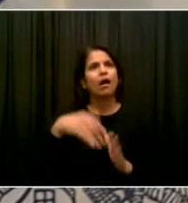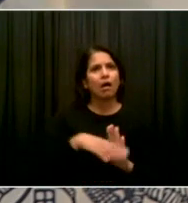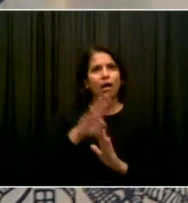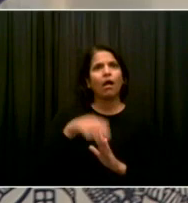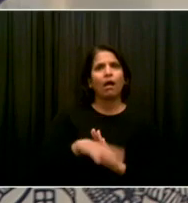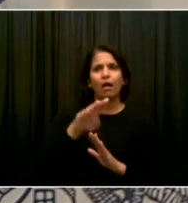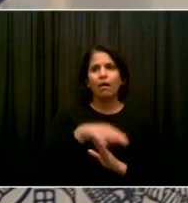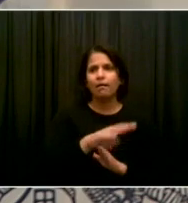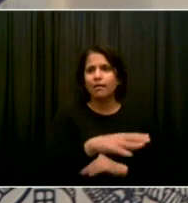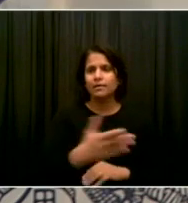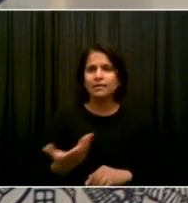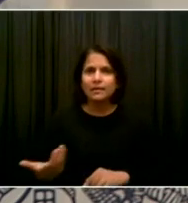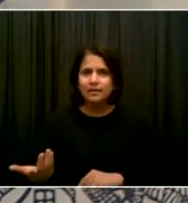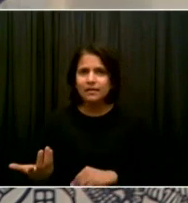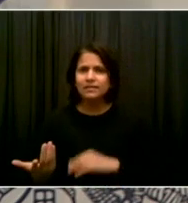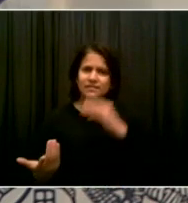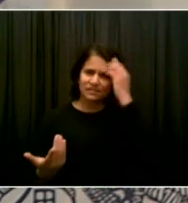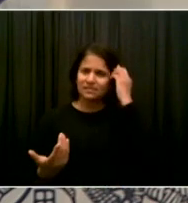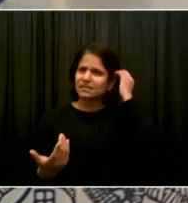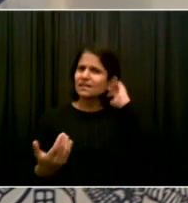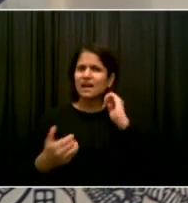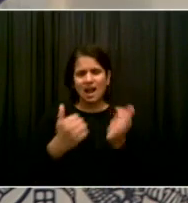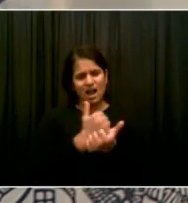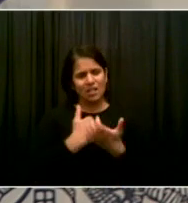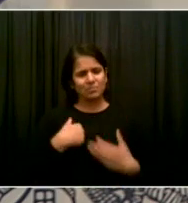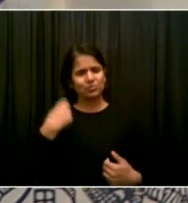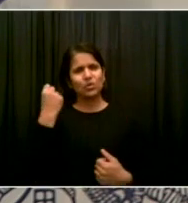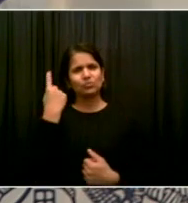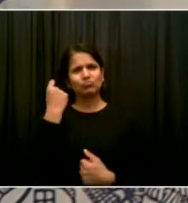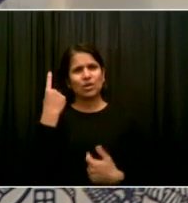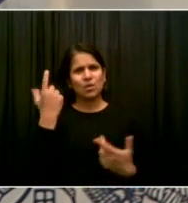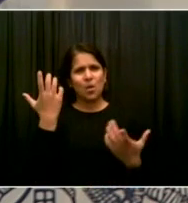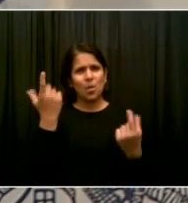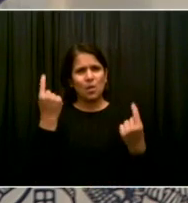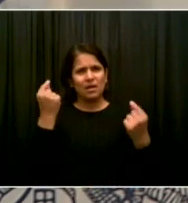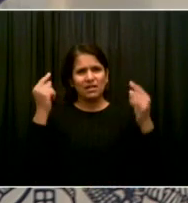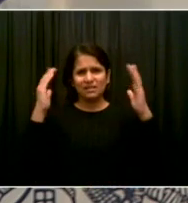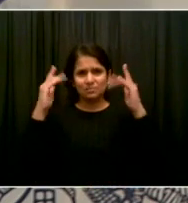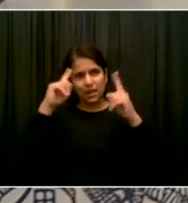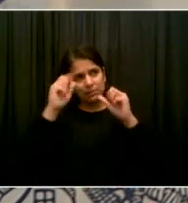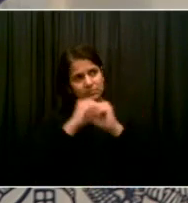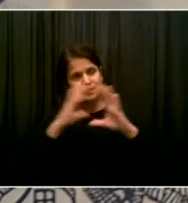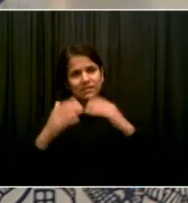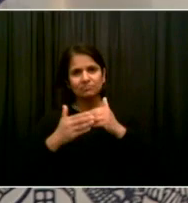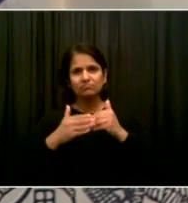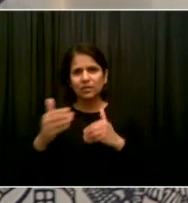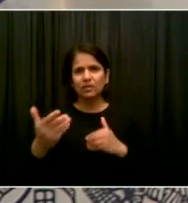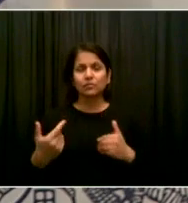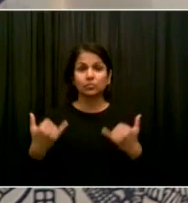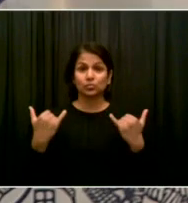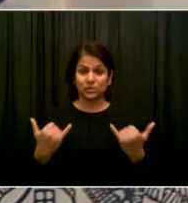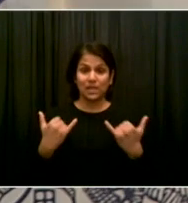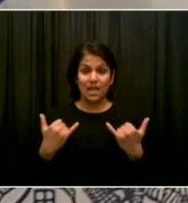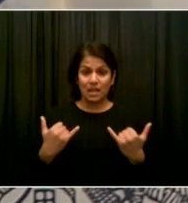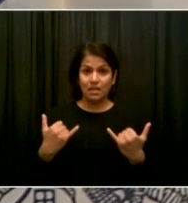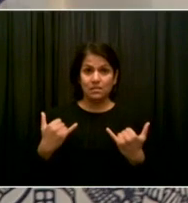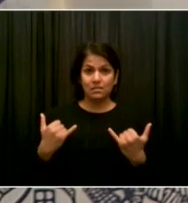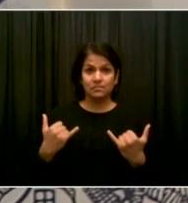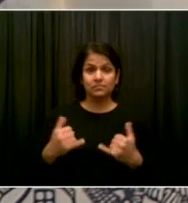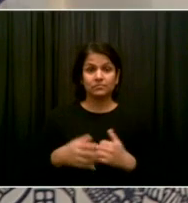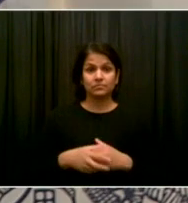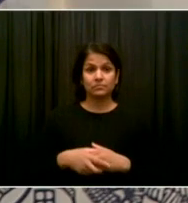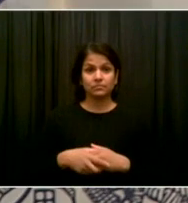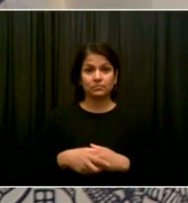understanding from the medical professionals just to explain, like, what kind of phase we are in the pandemic. What should New Yorkers expect in terms